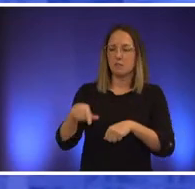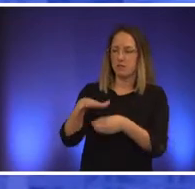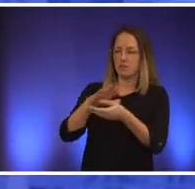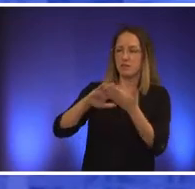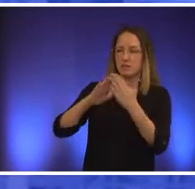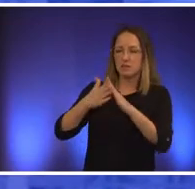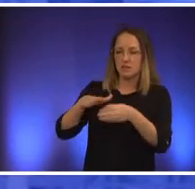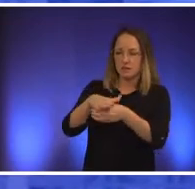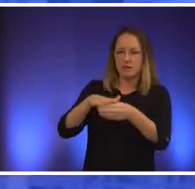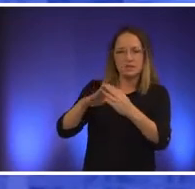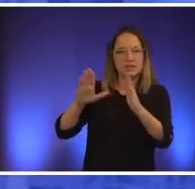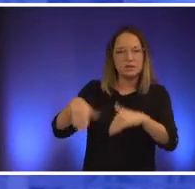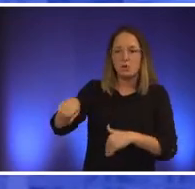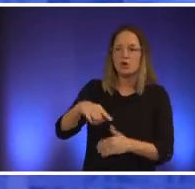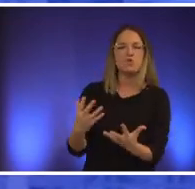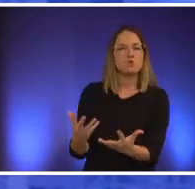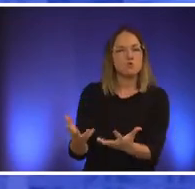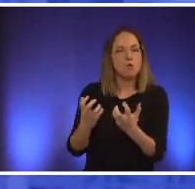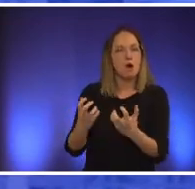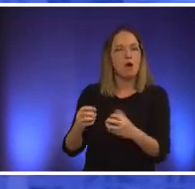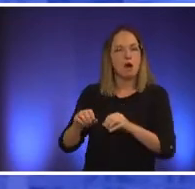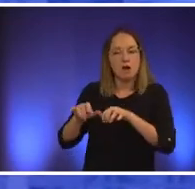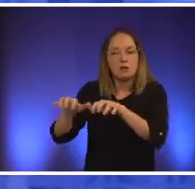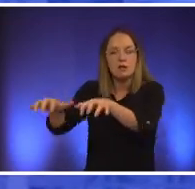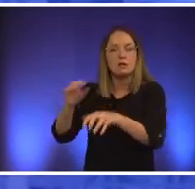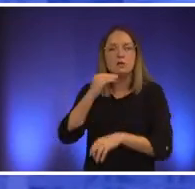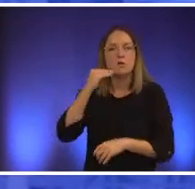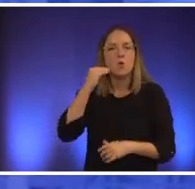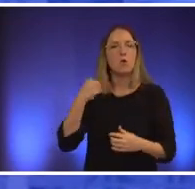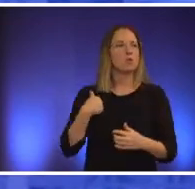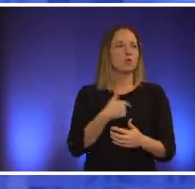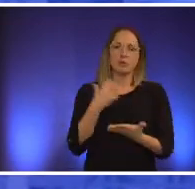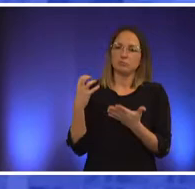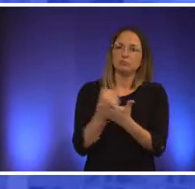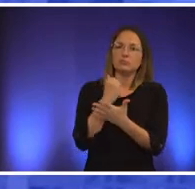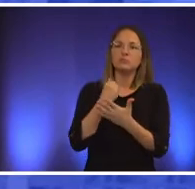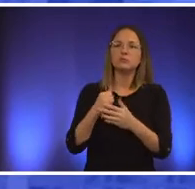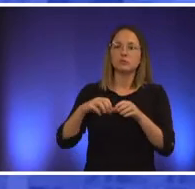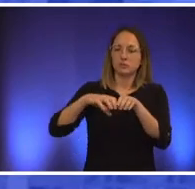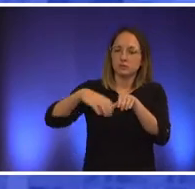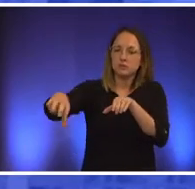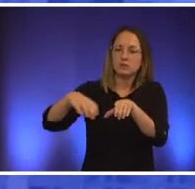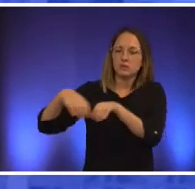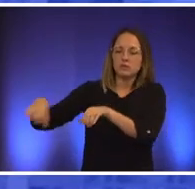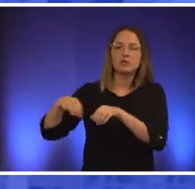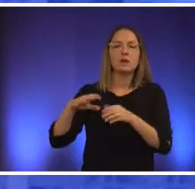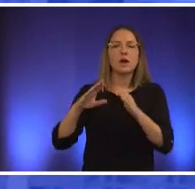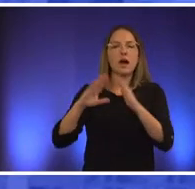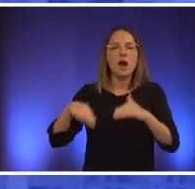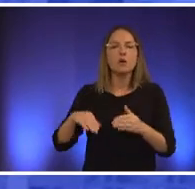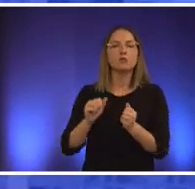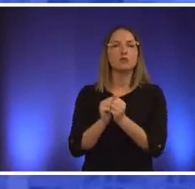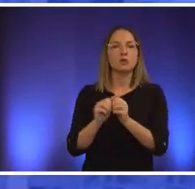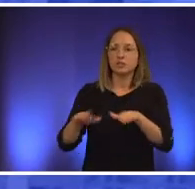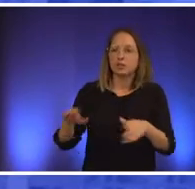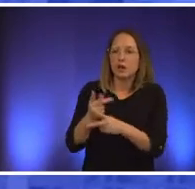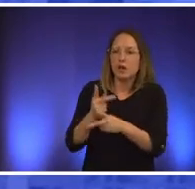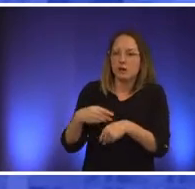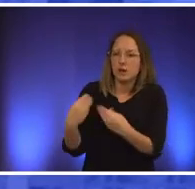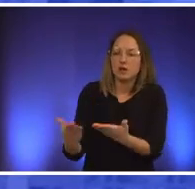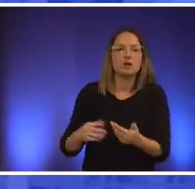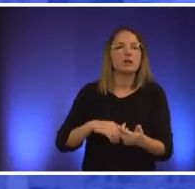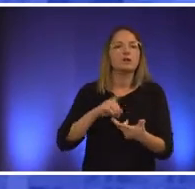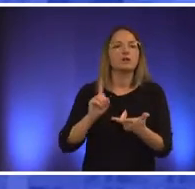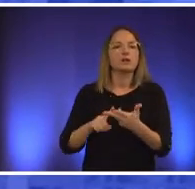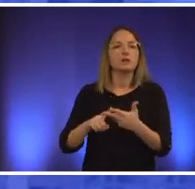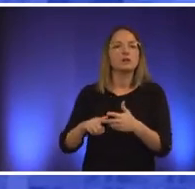was and could still be an opportunity for us to build row housing with a child care center on board with a pocket park on board that